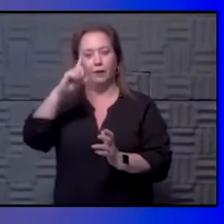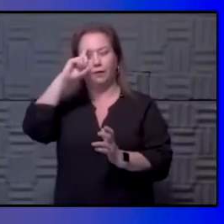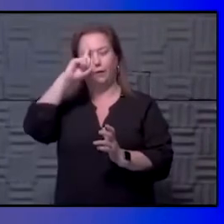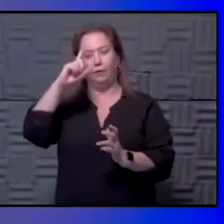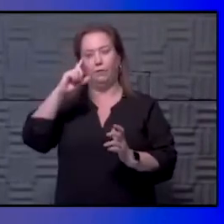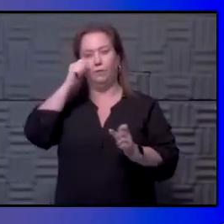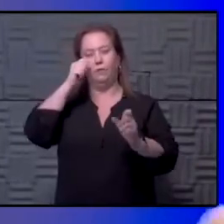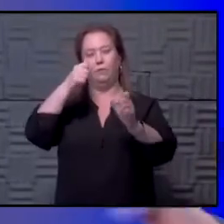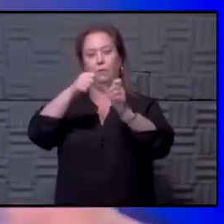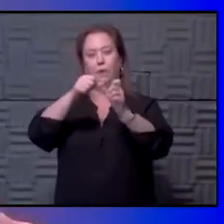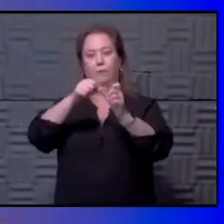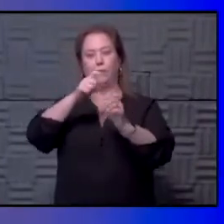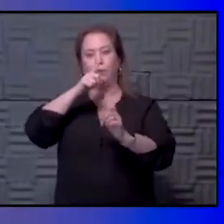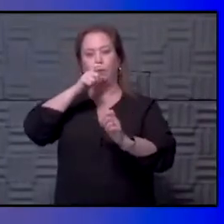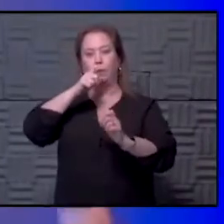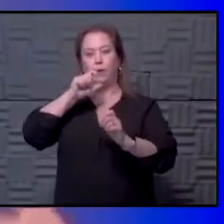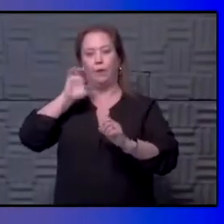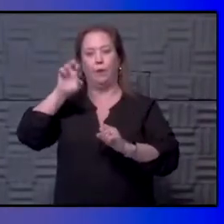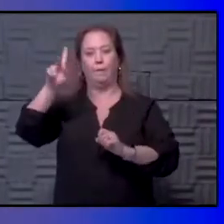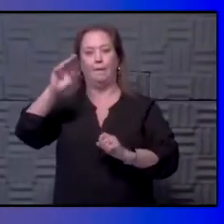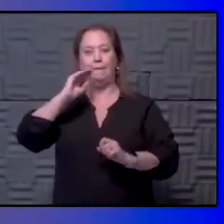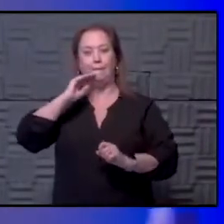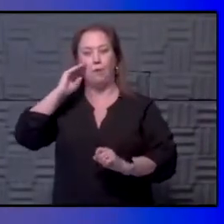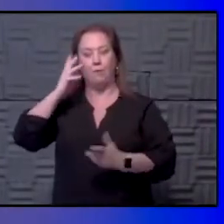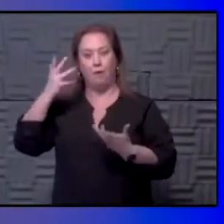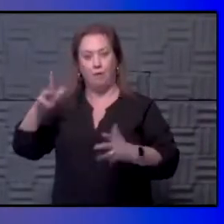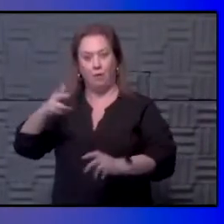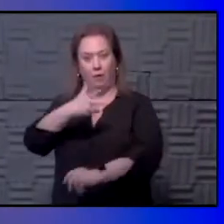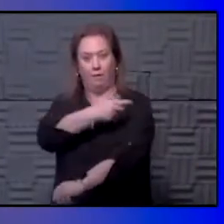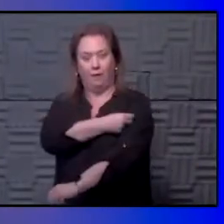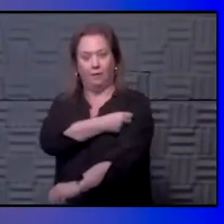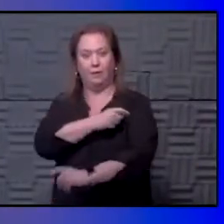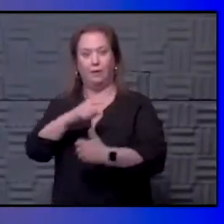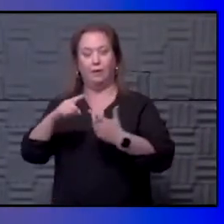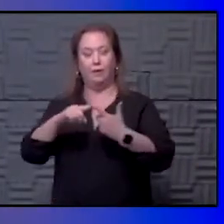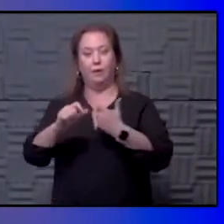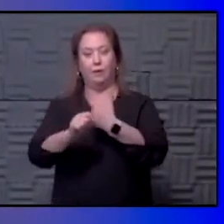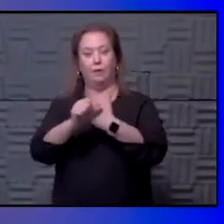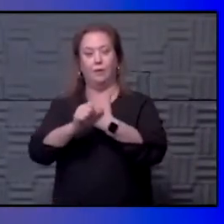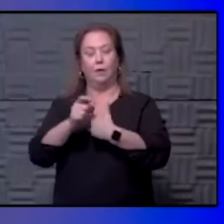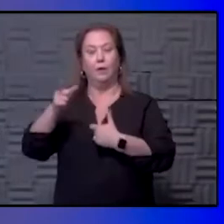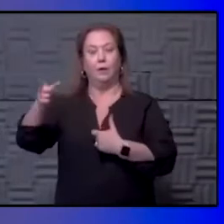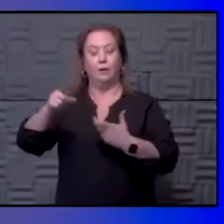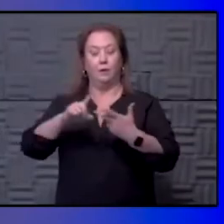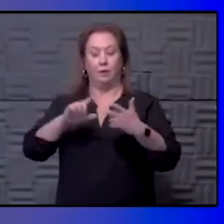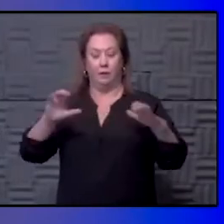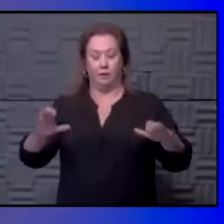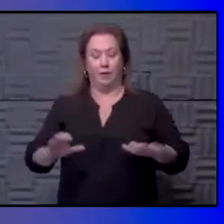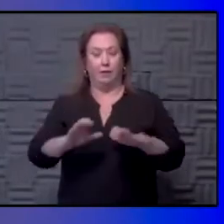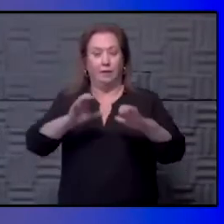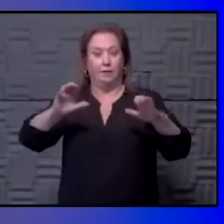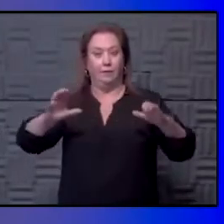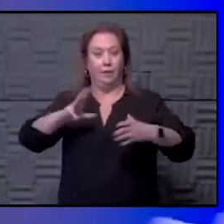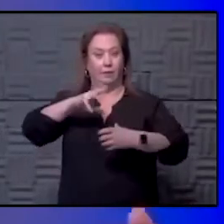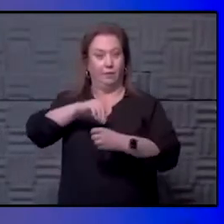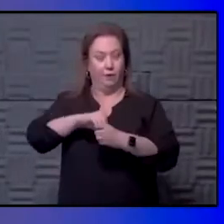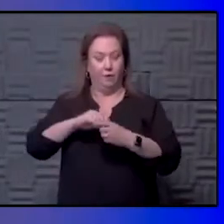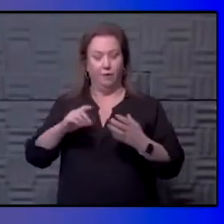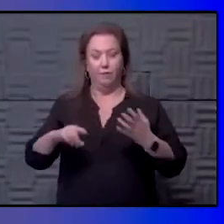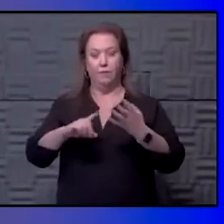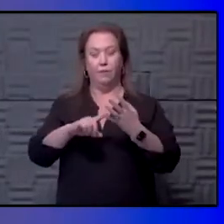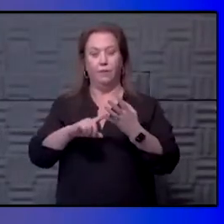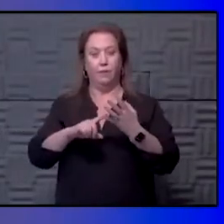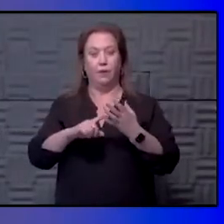take into consideration who are they going home to, and are they vaccinated, and what are the potential risks there? Again, what are the activities that you're participating in? Are you just